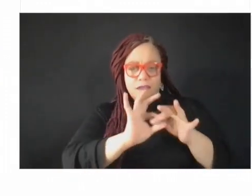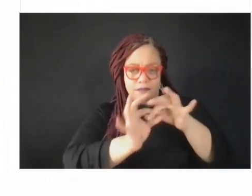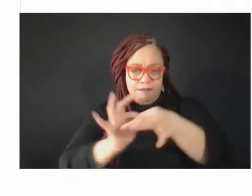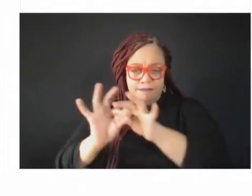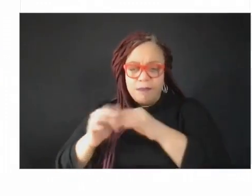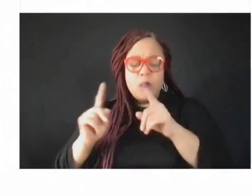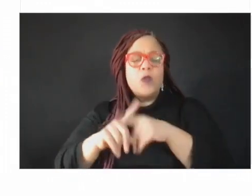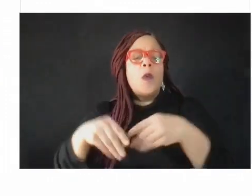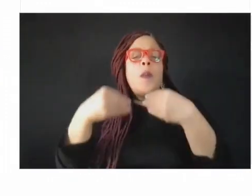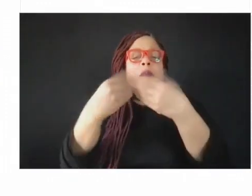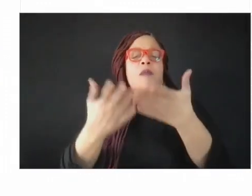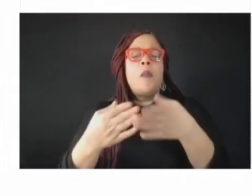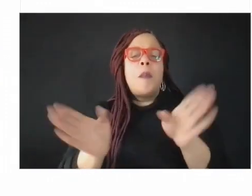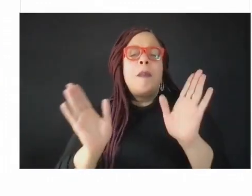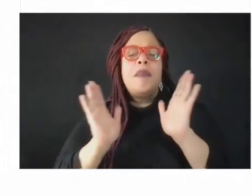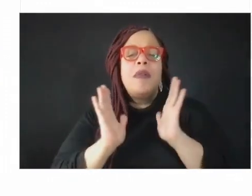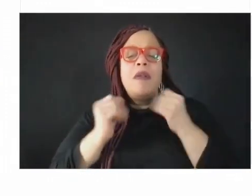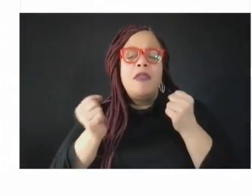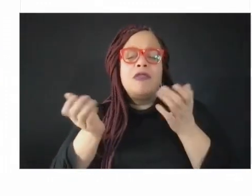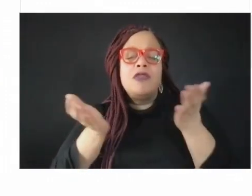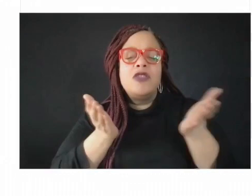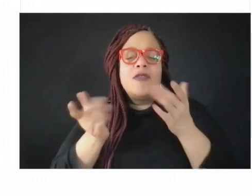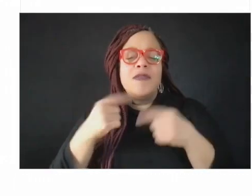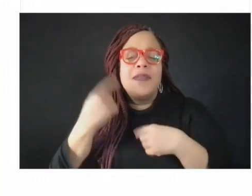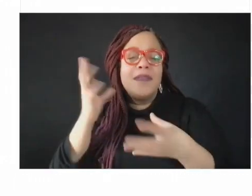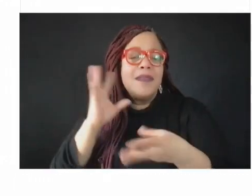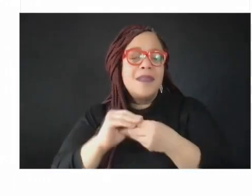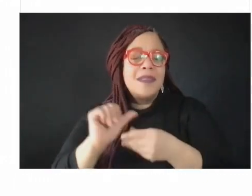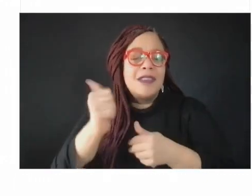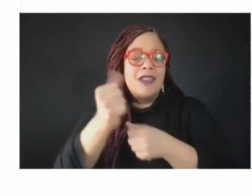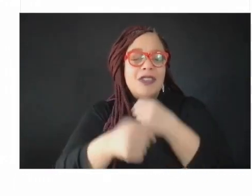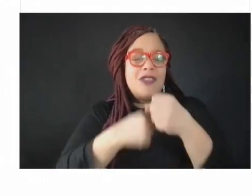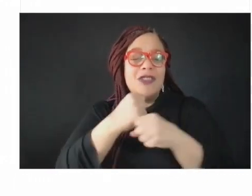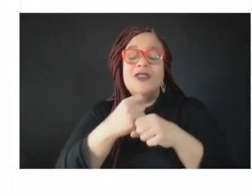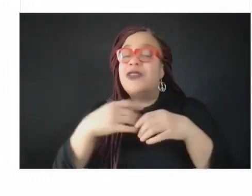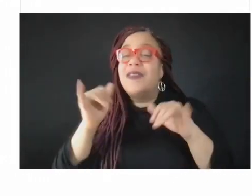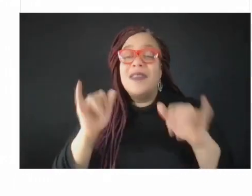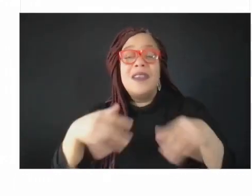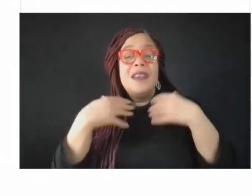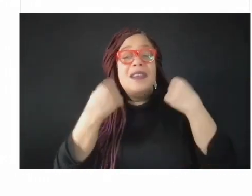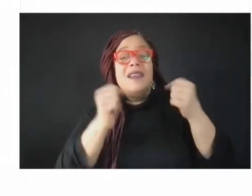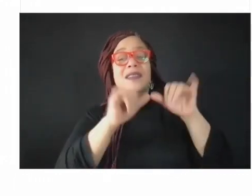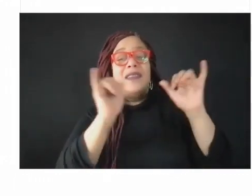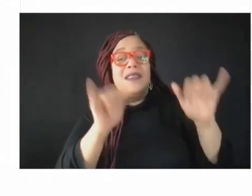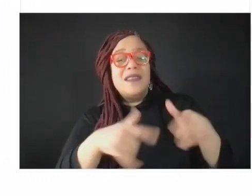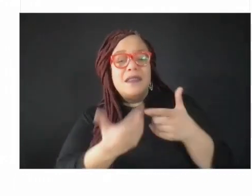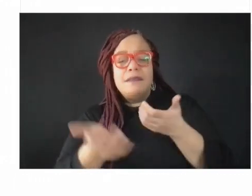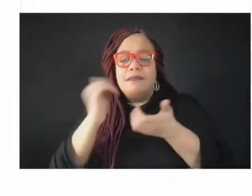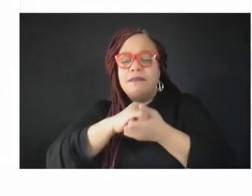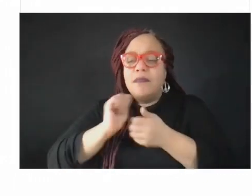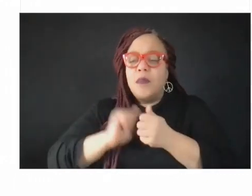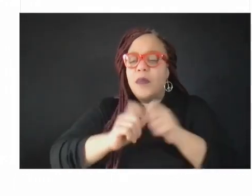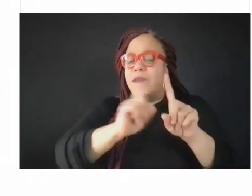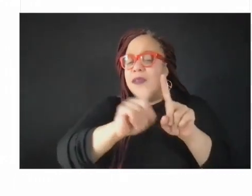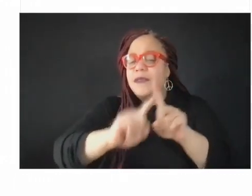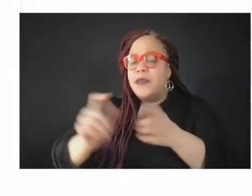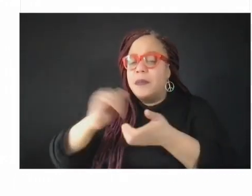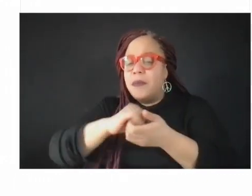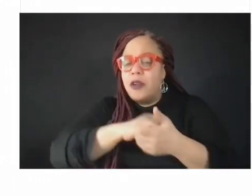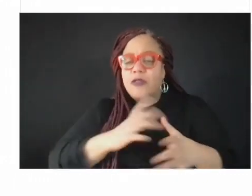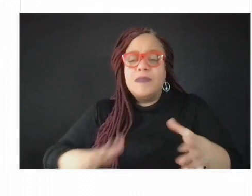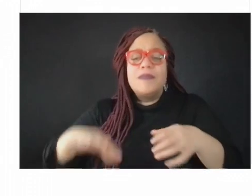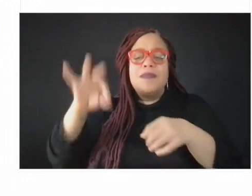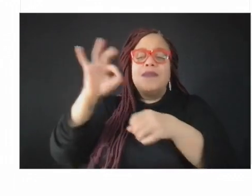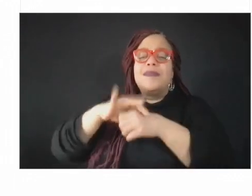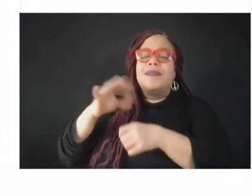the last 10 years, the public health system in Washington has worked together with partners and elected officials to define what that public health system